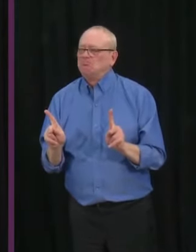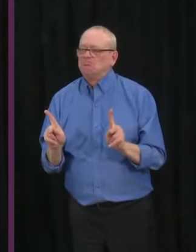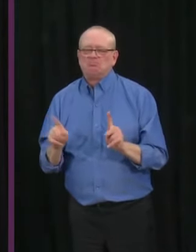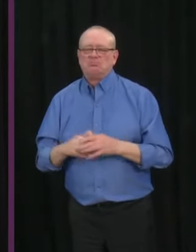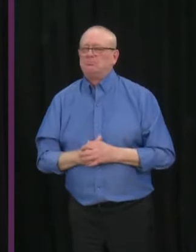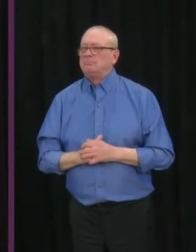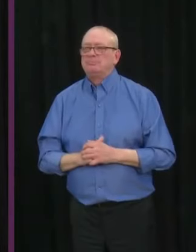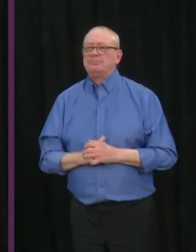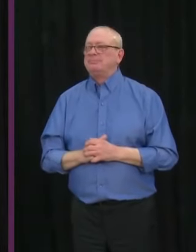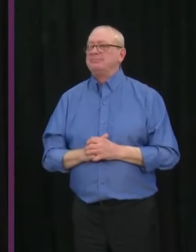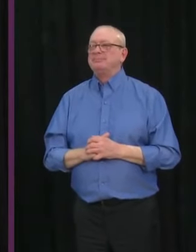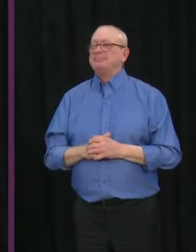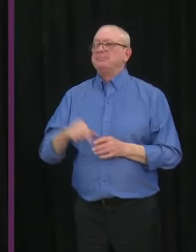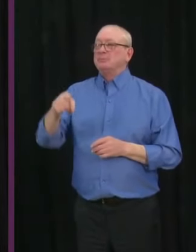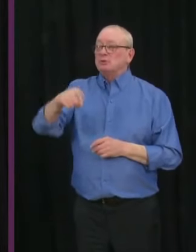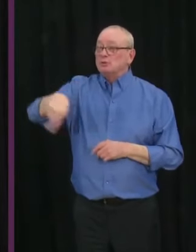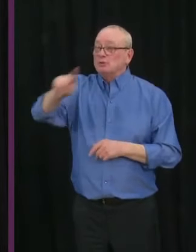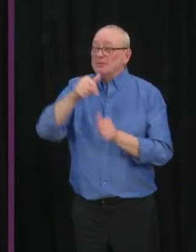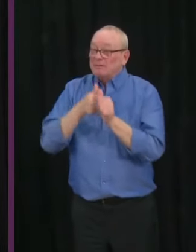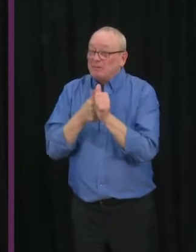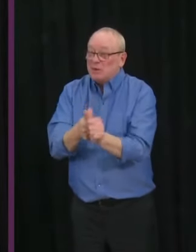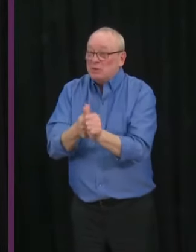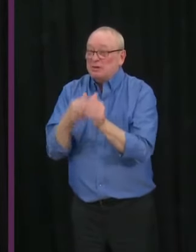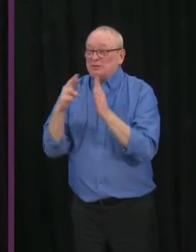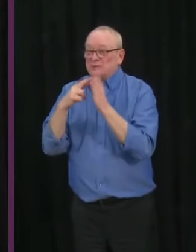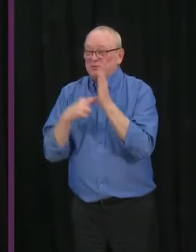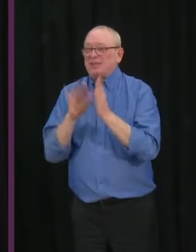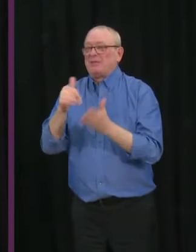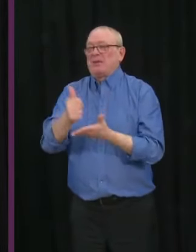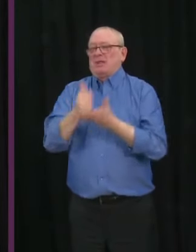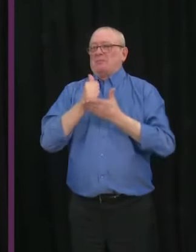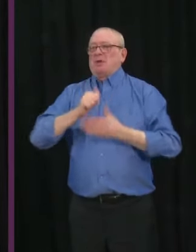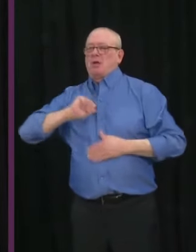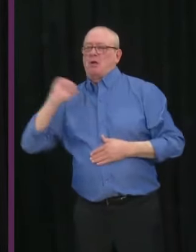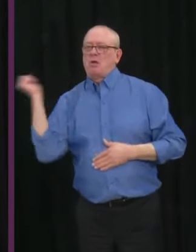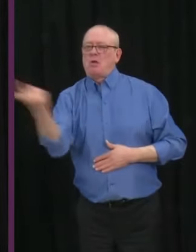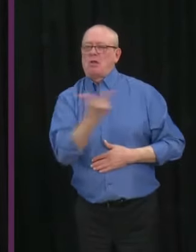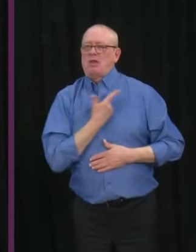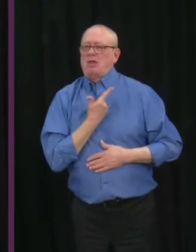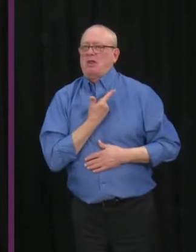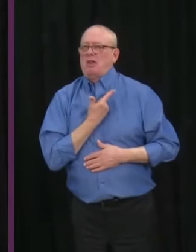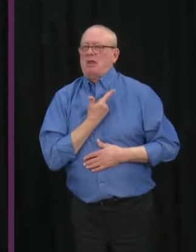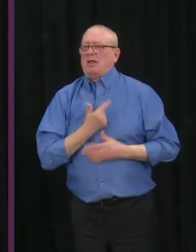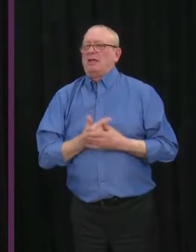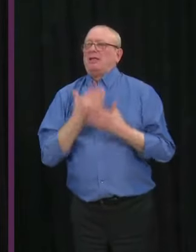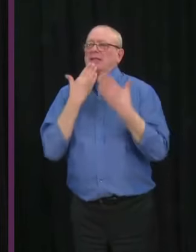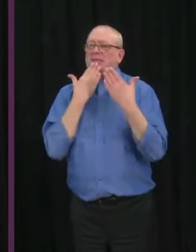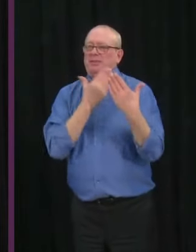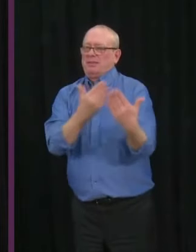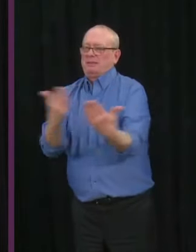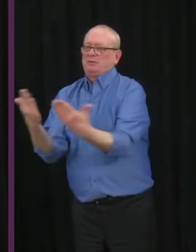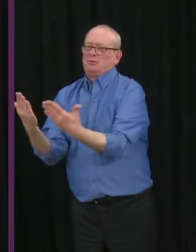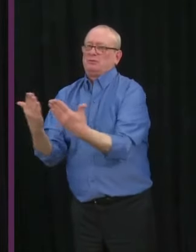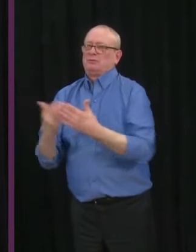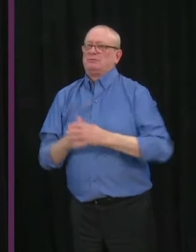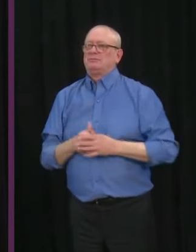making a difference. Please keep up the good work, and keep making safe choices. Thank you, and we'll be happy to take questions.